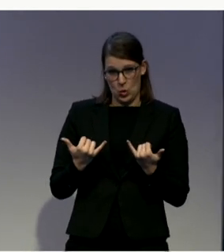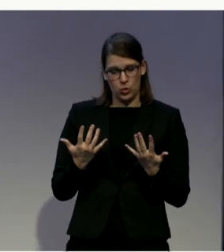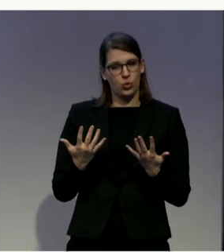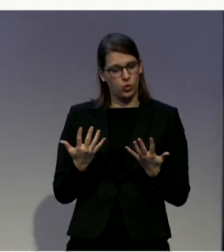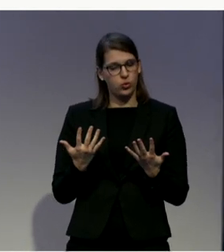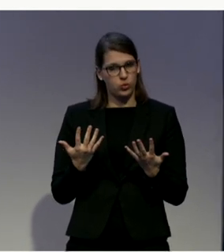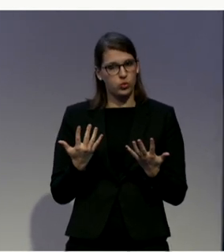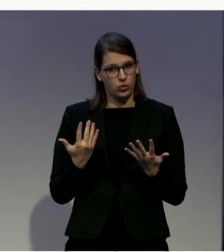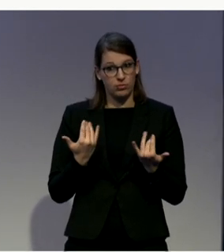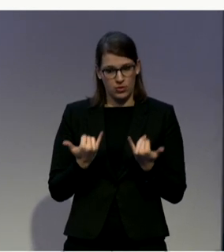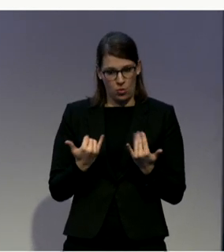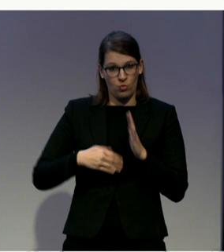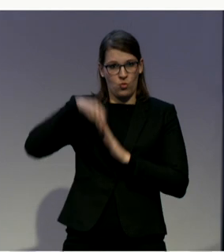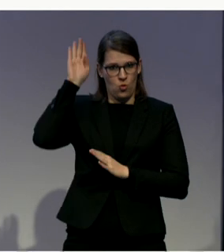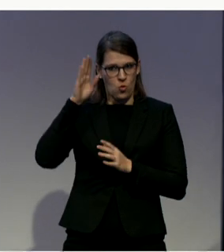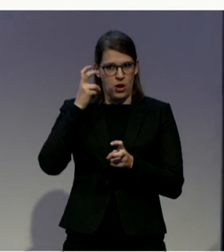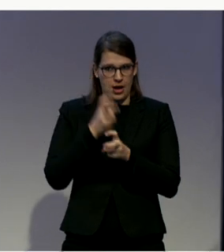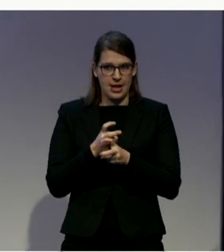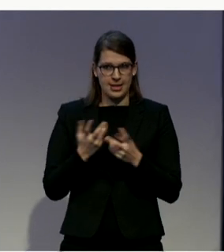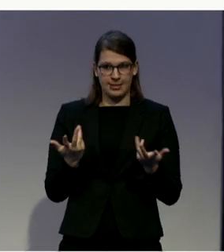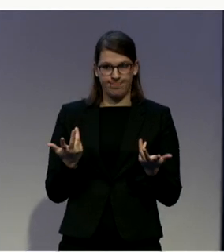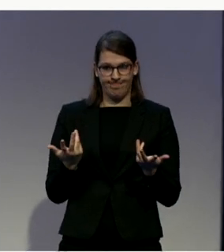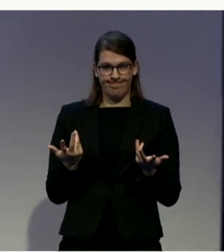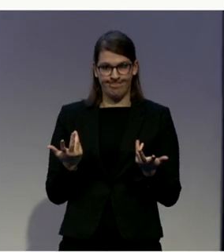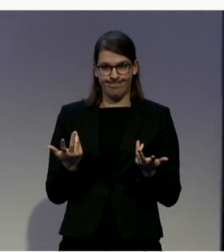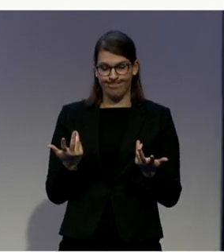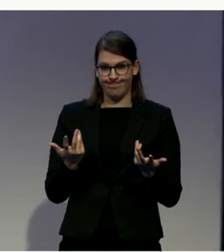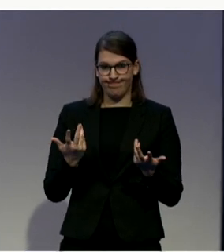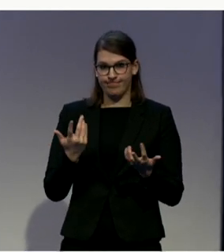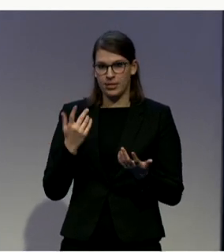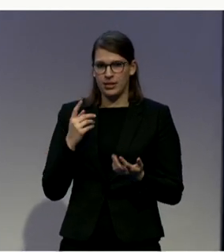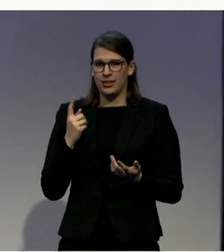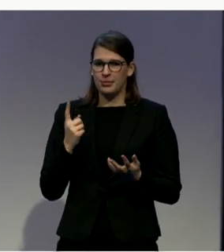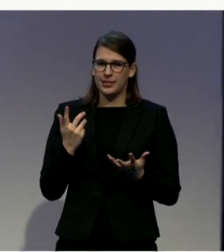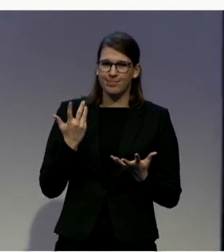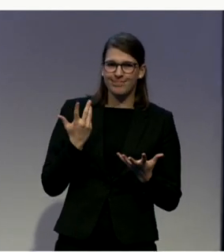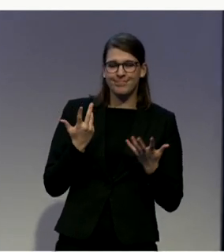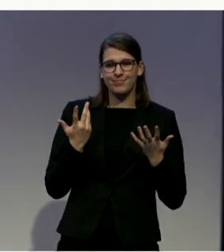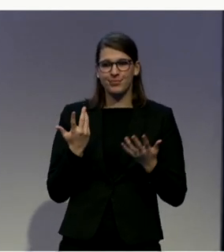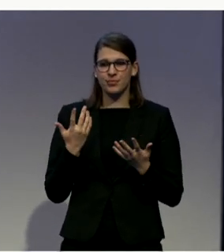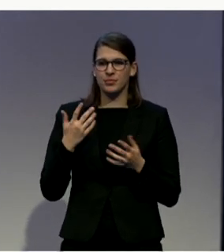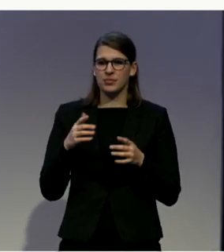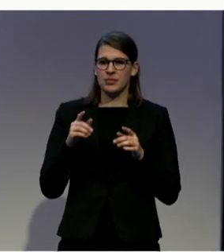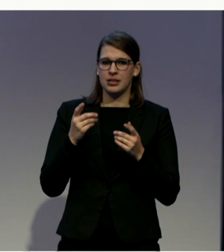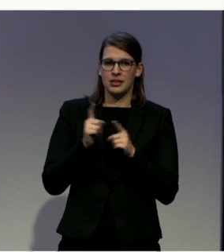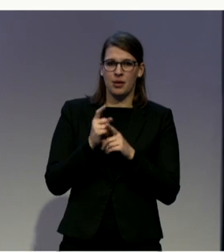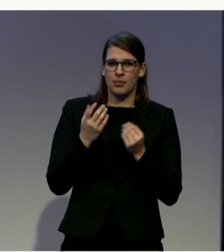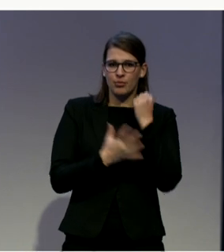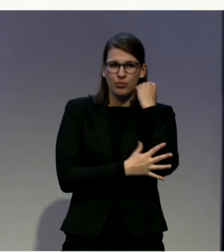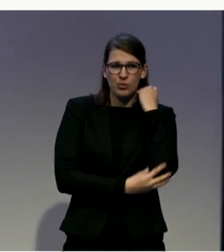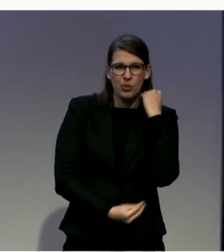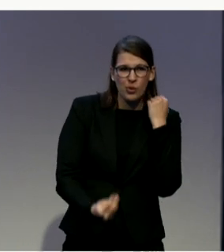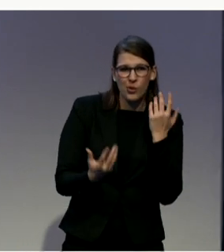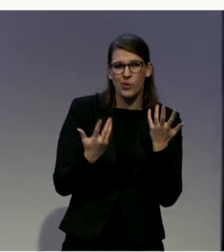And the poverty, it doesn't seem it is a question for the, our president